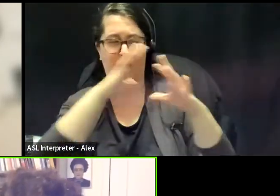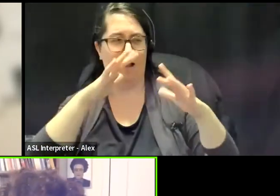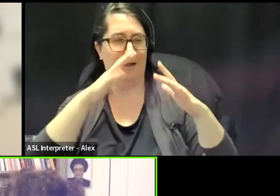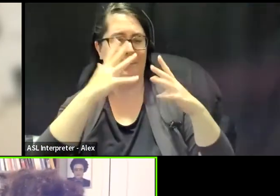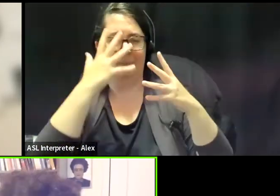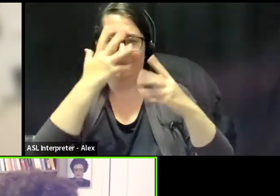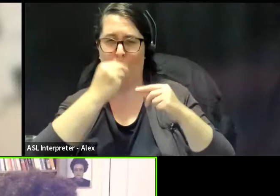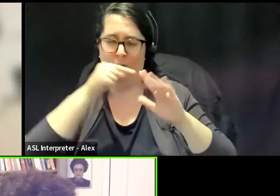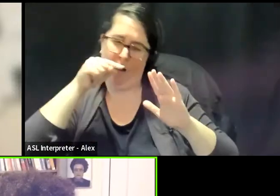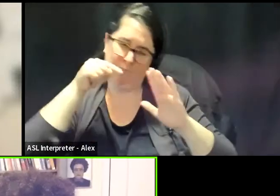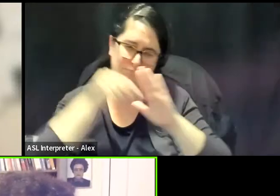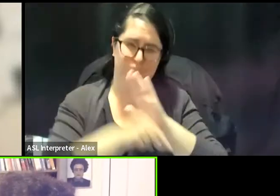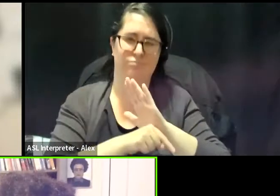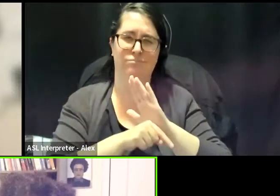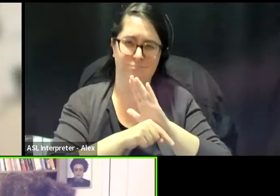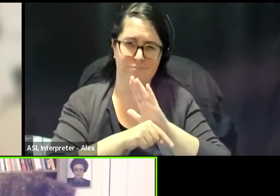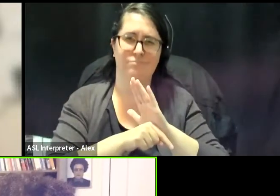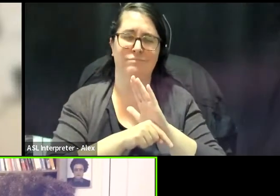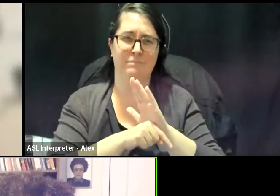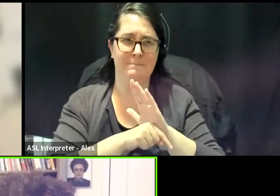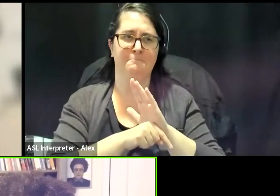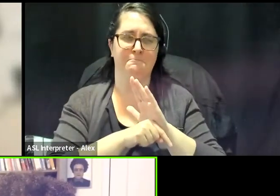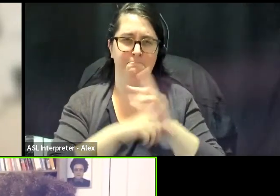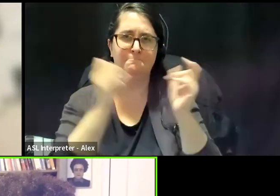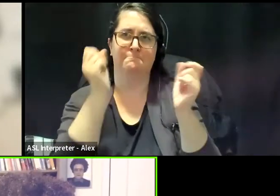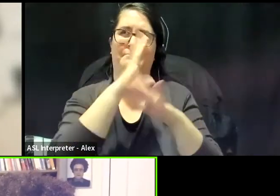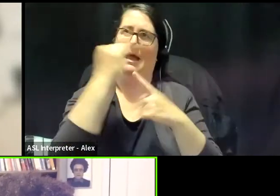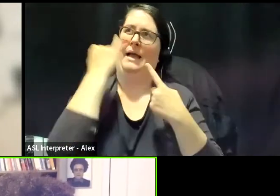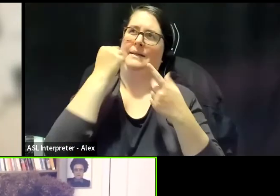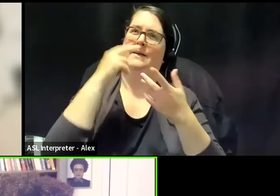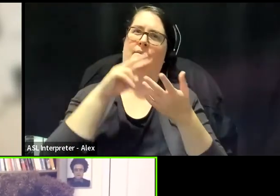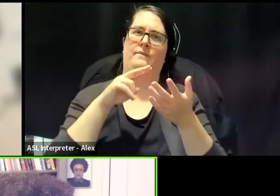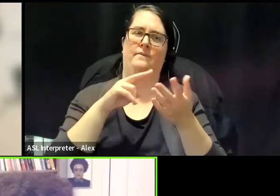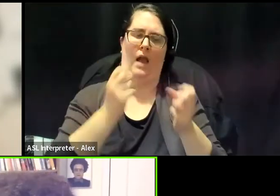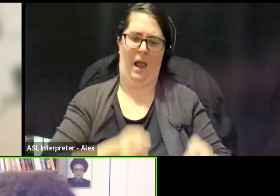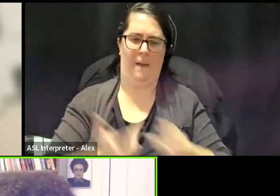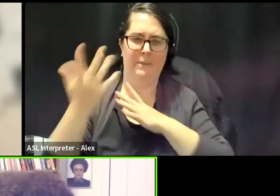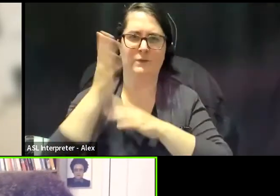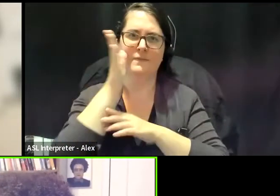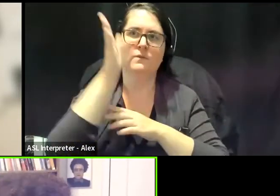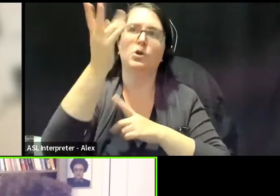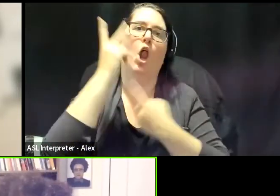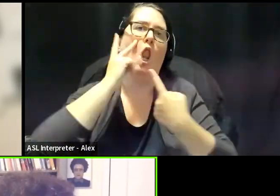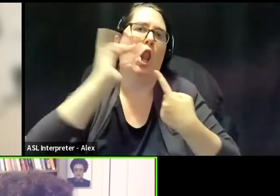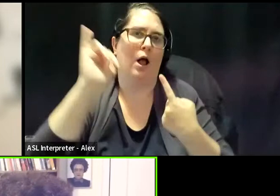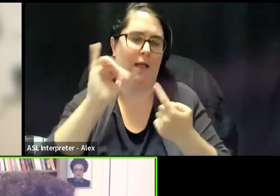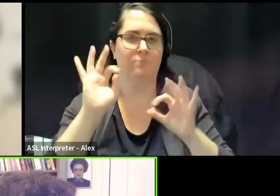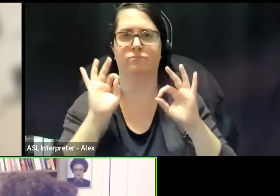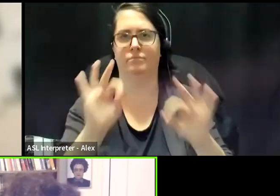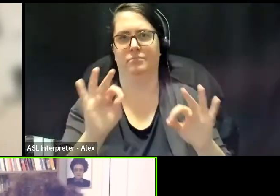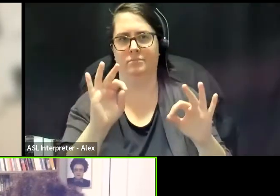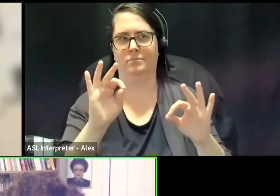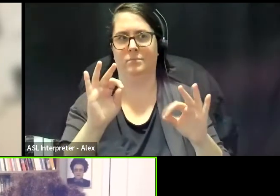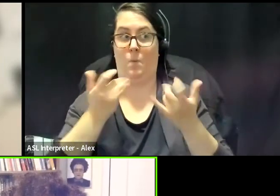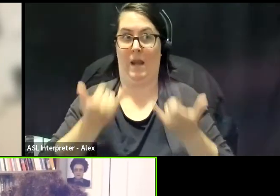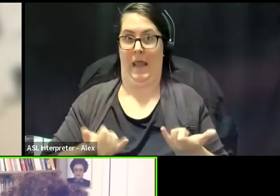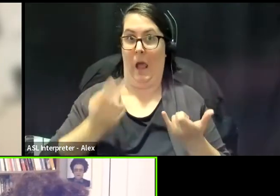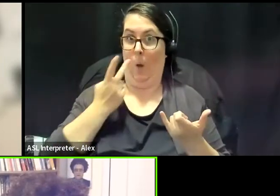sense of what abolitionist futures should be, what it is,